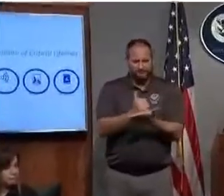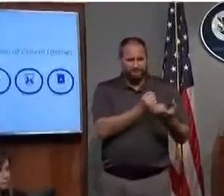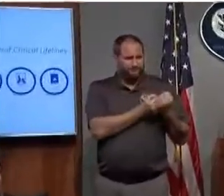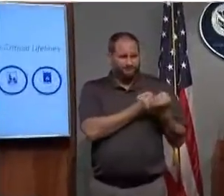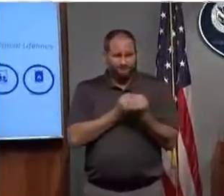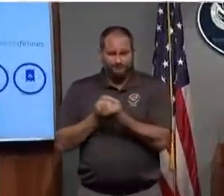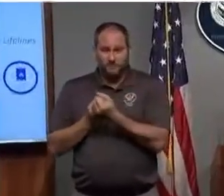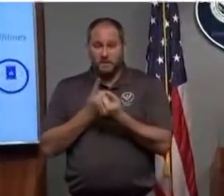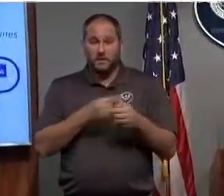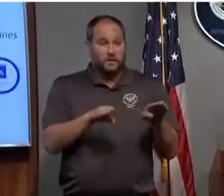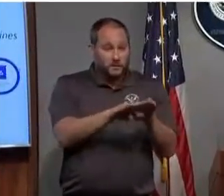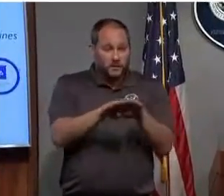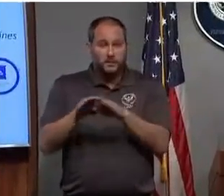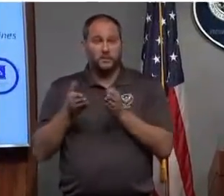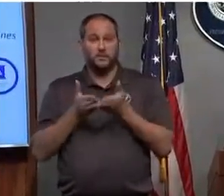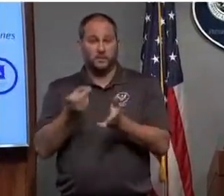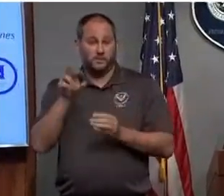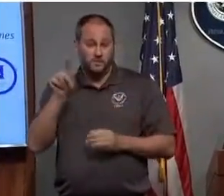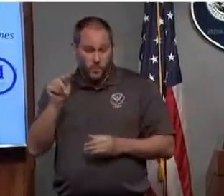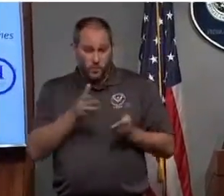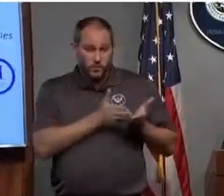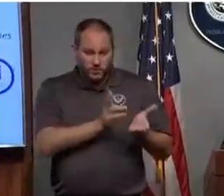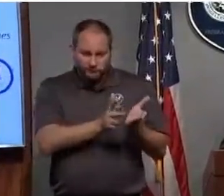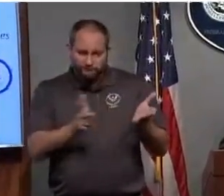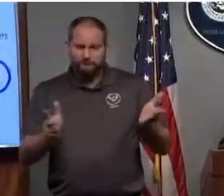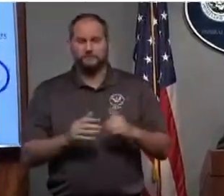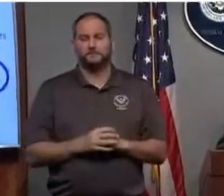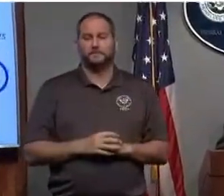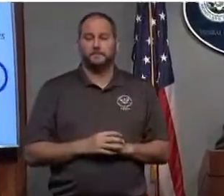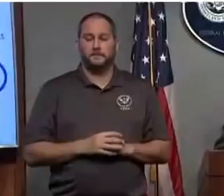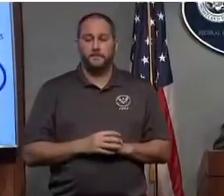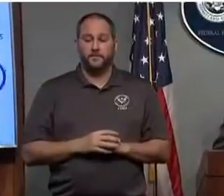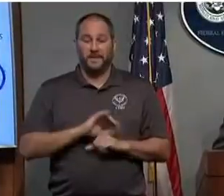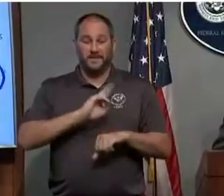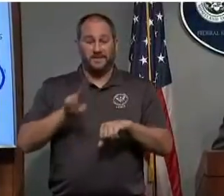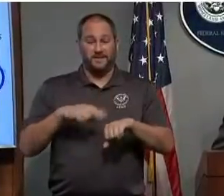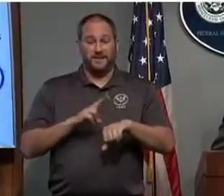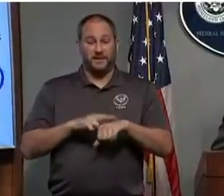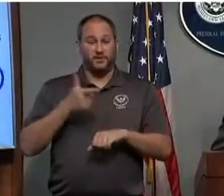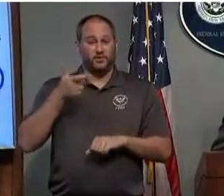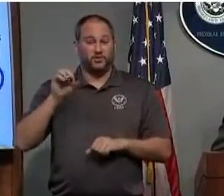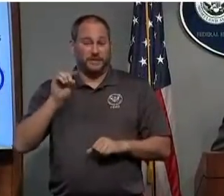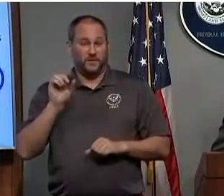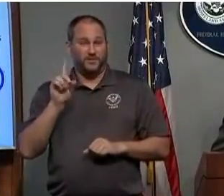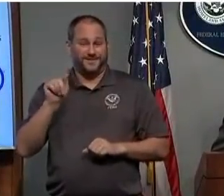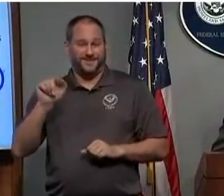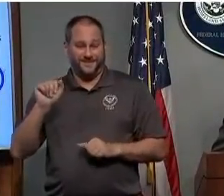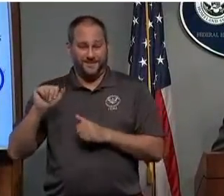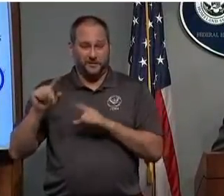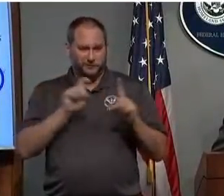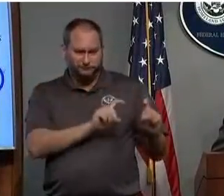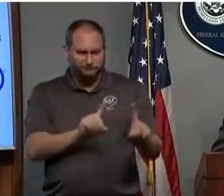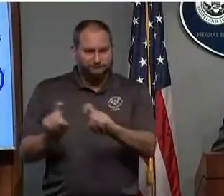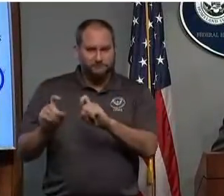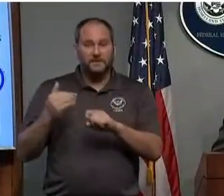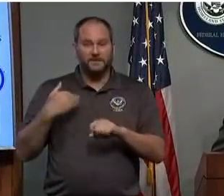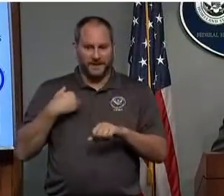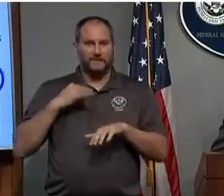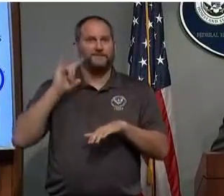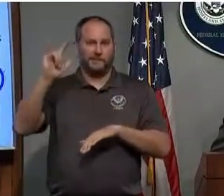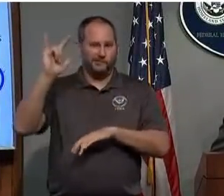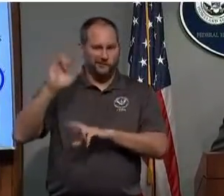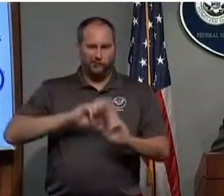possible. The National Geodetic Survey has aircraft on standby to support FEMA overflights for affected areas.